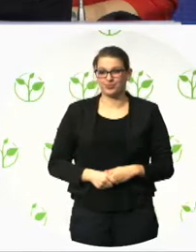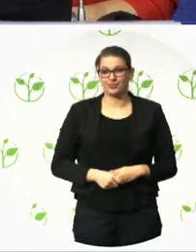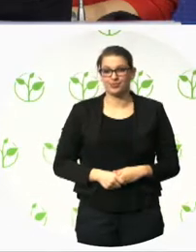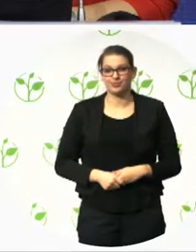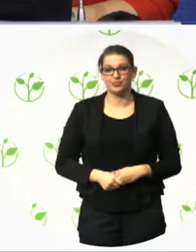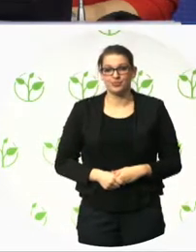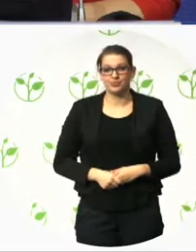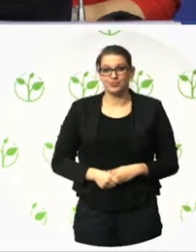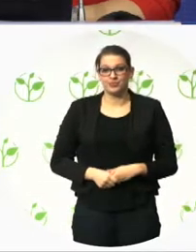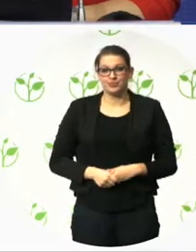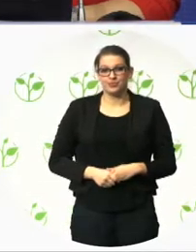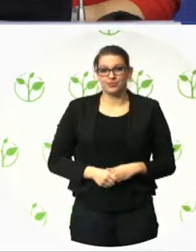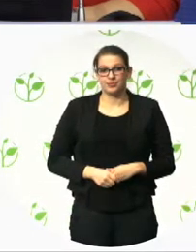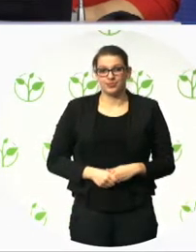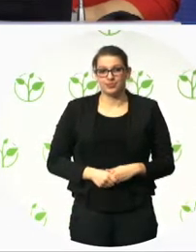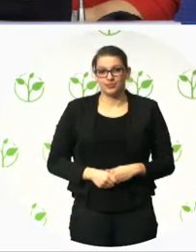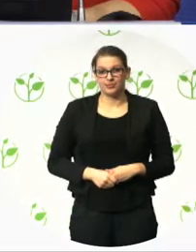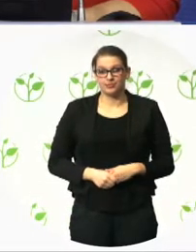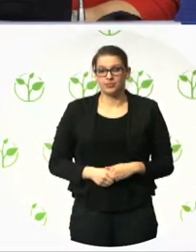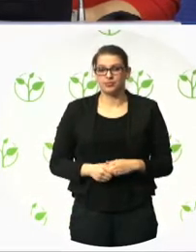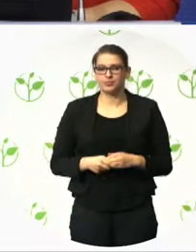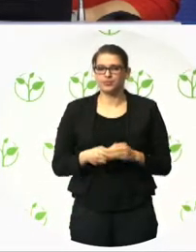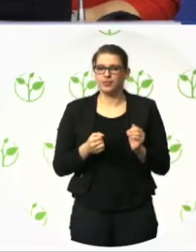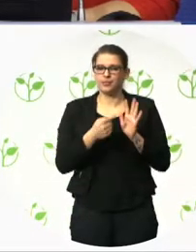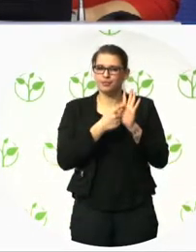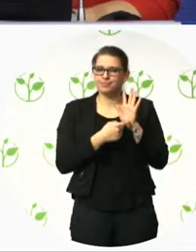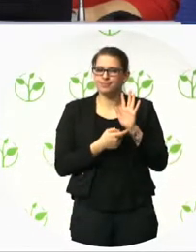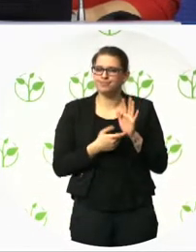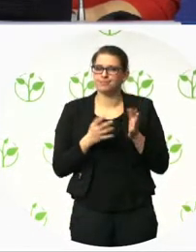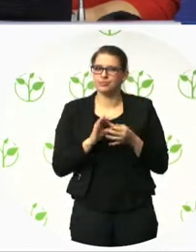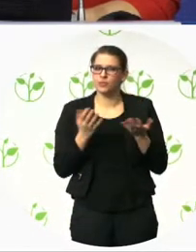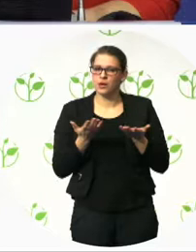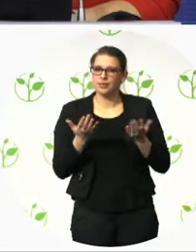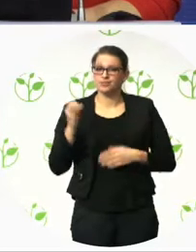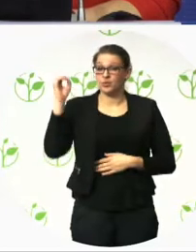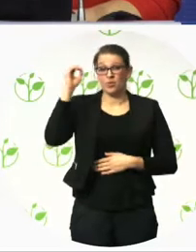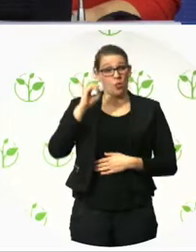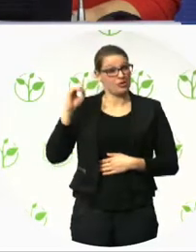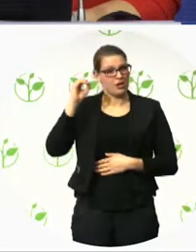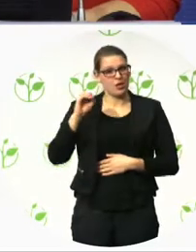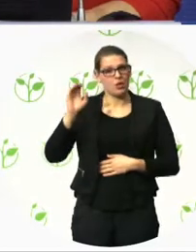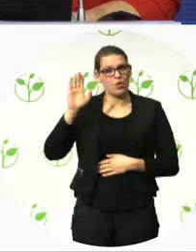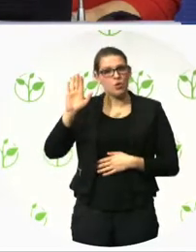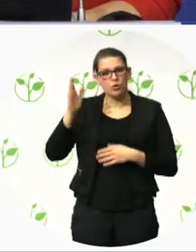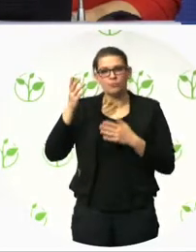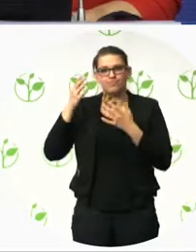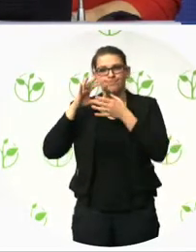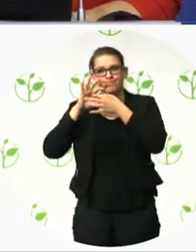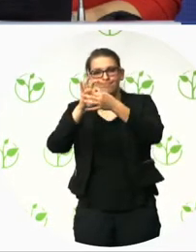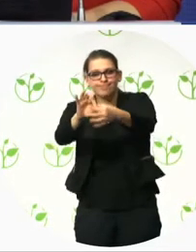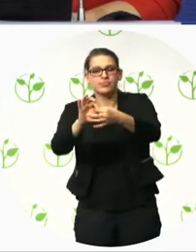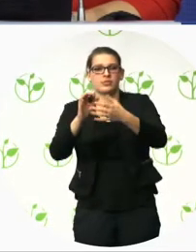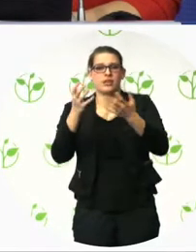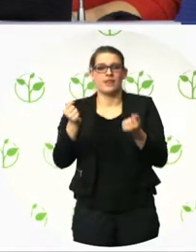Oslo is, of course, that they build on the national legislation. They build on the Norwegian Act relating to